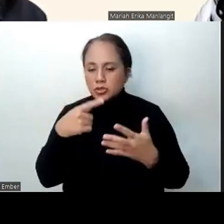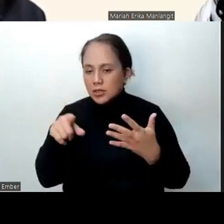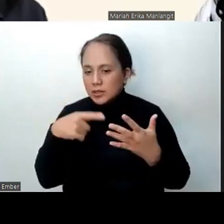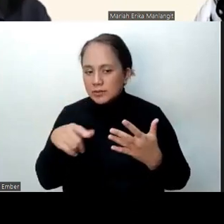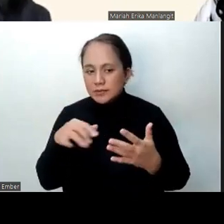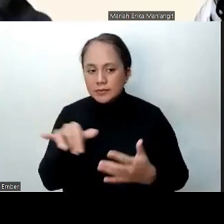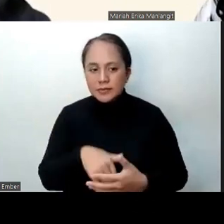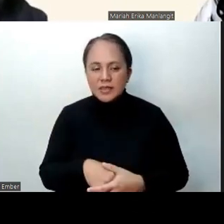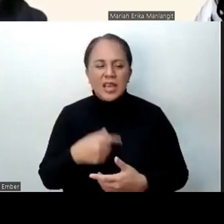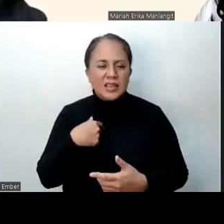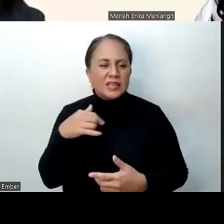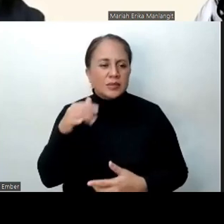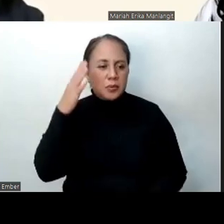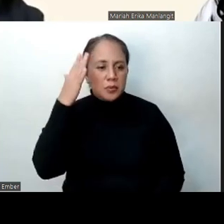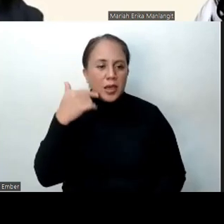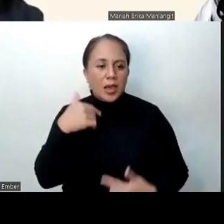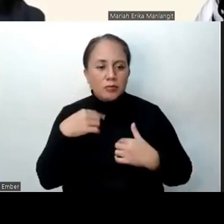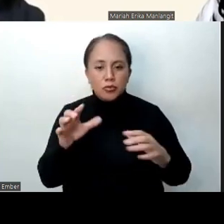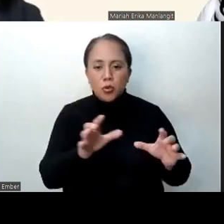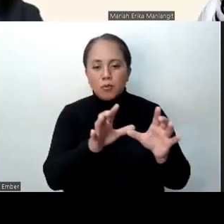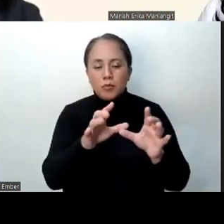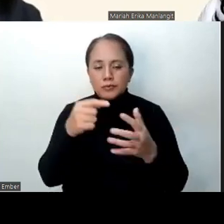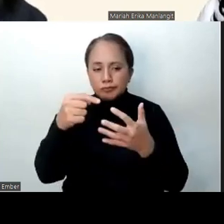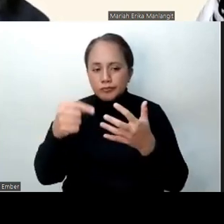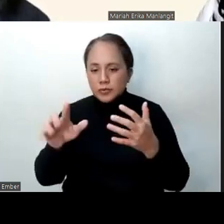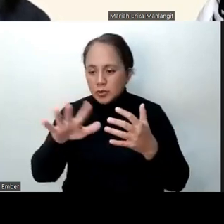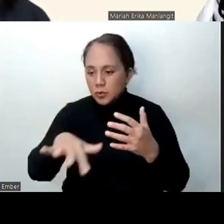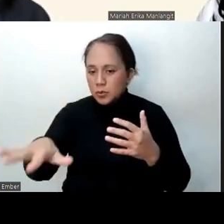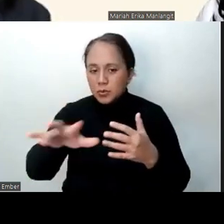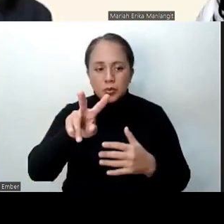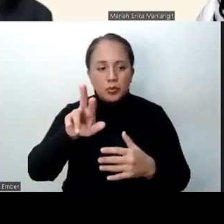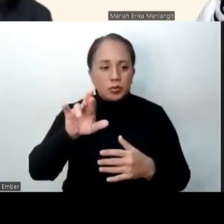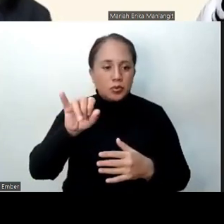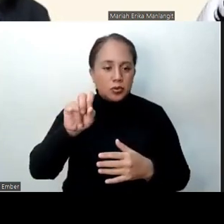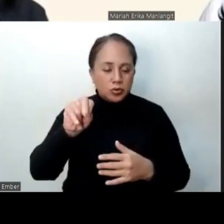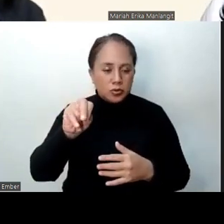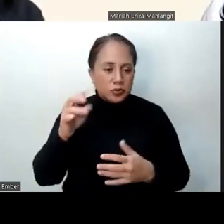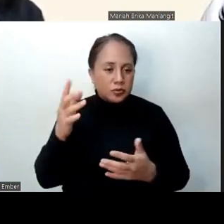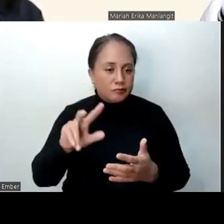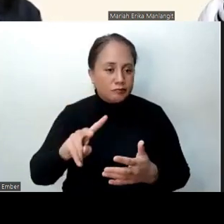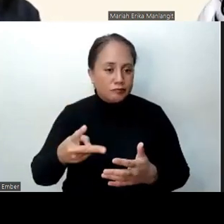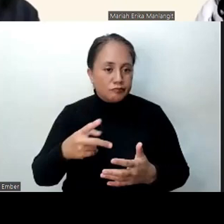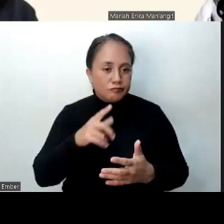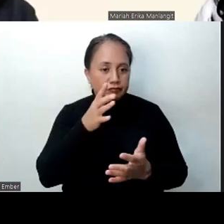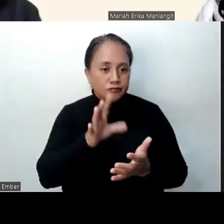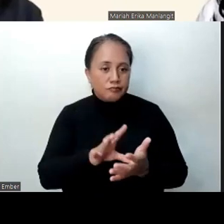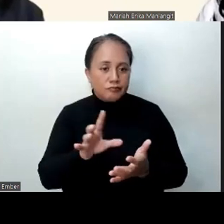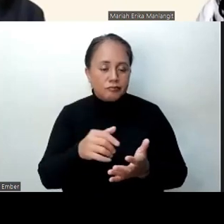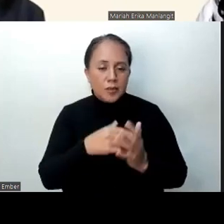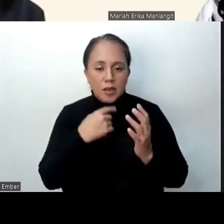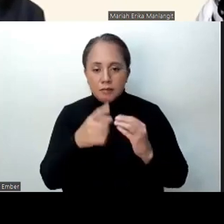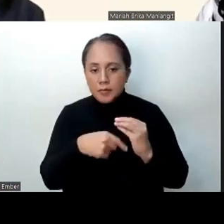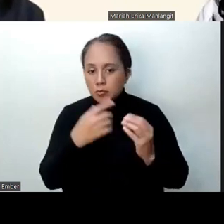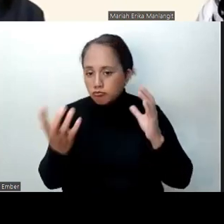Yeah, I think that's also why there are common items across all the versions. And then his second comment is regarding